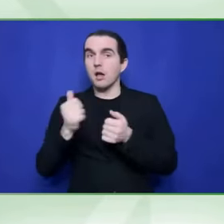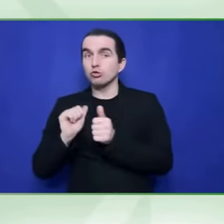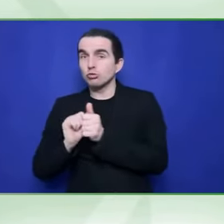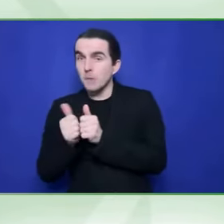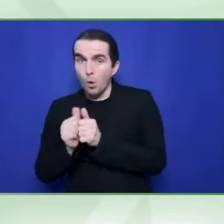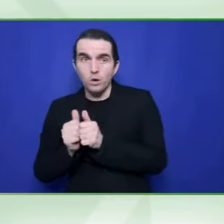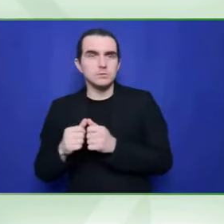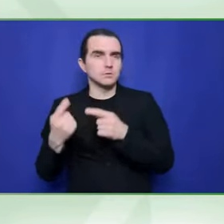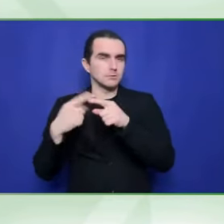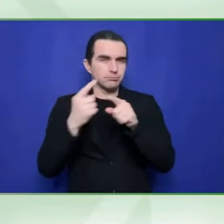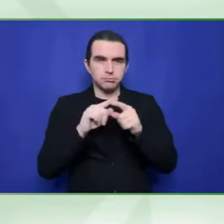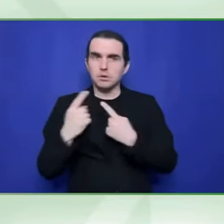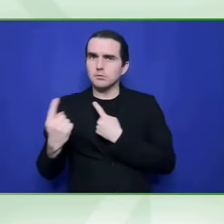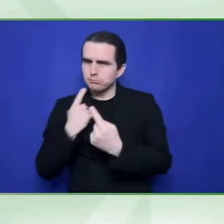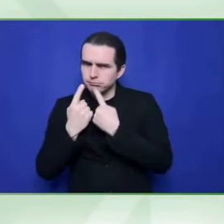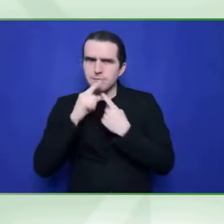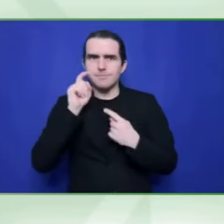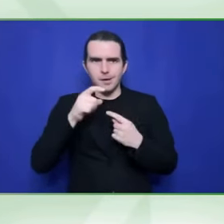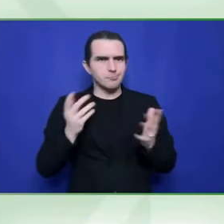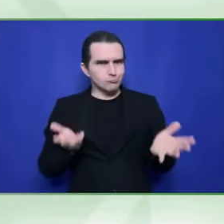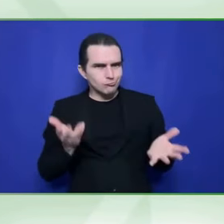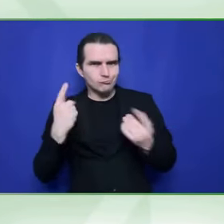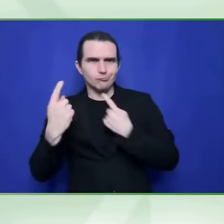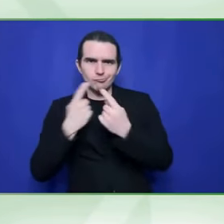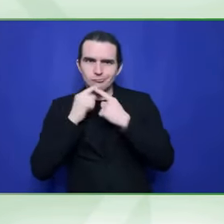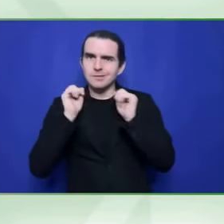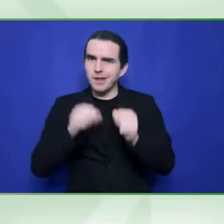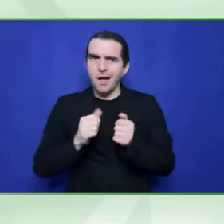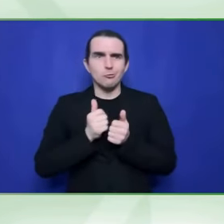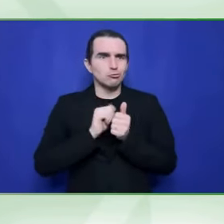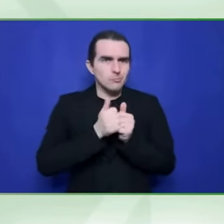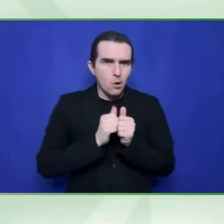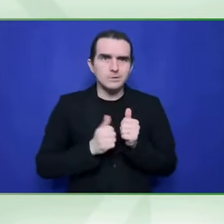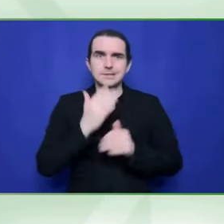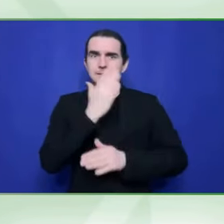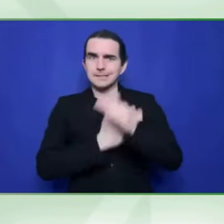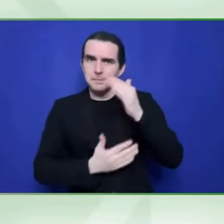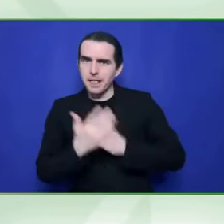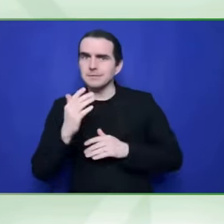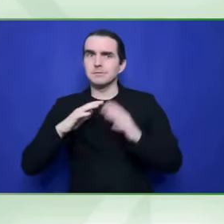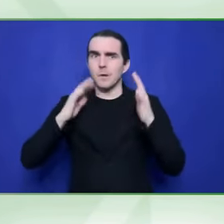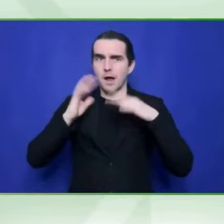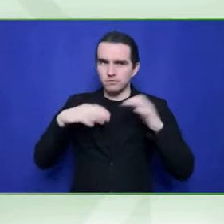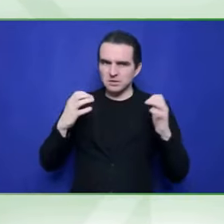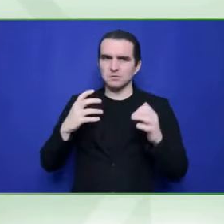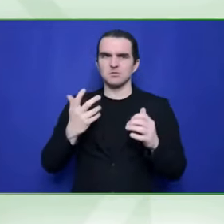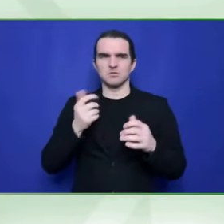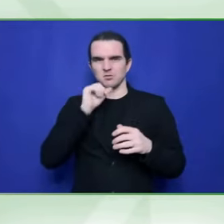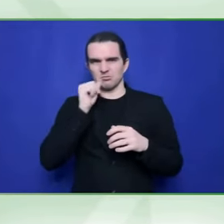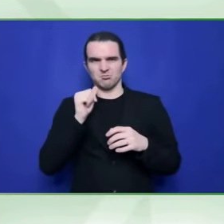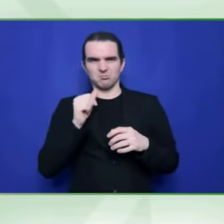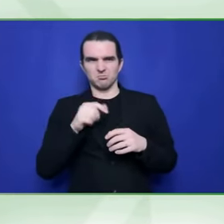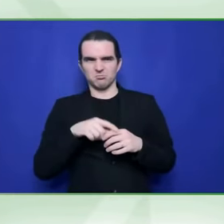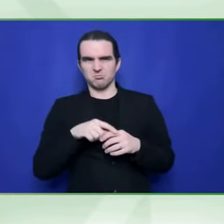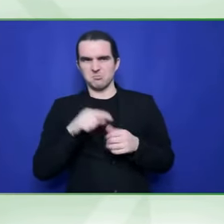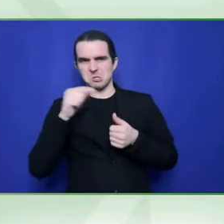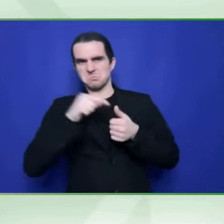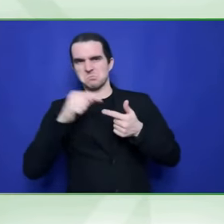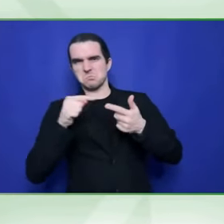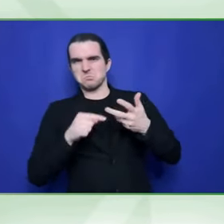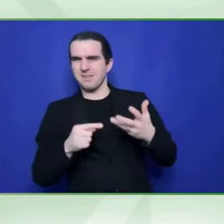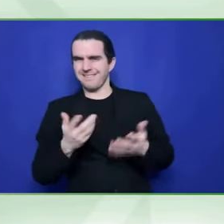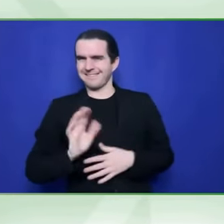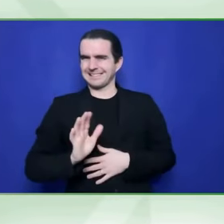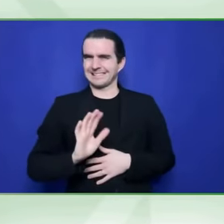um, I would love to hear a lot more about how we can have these conversations going. What are some other, um,